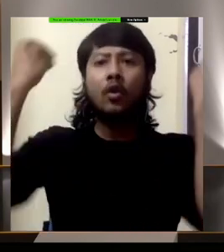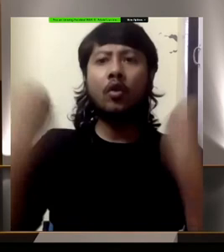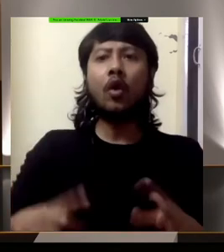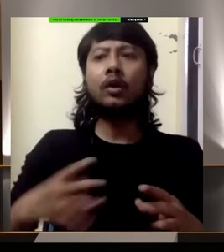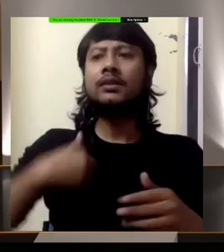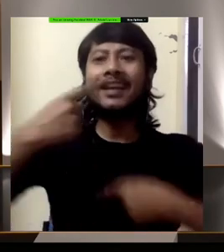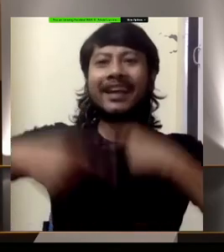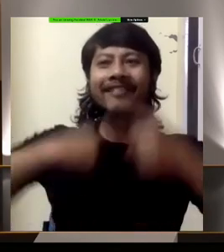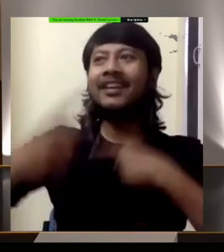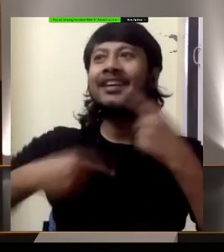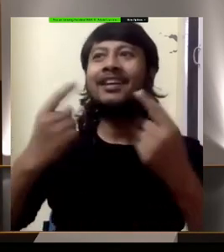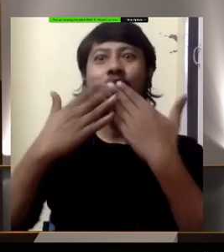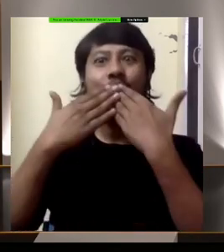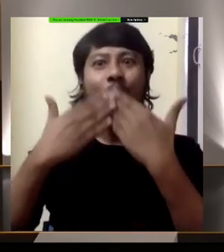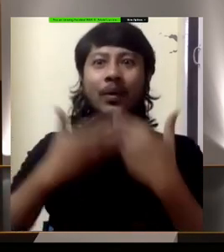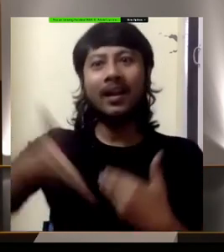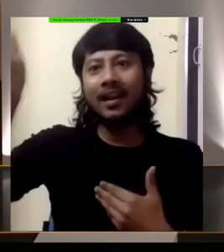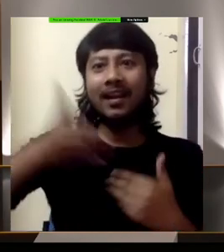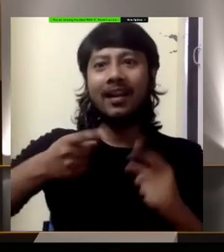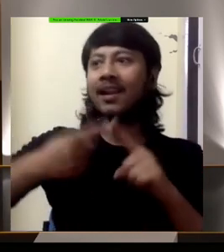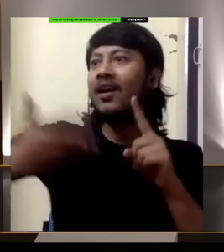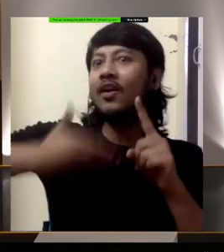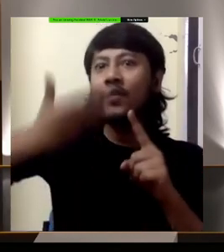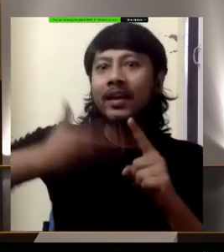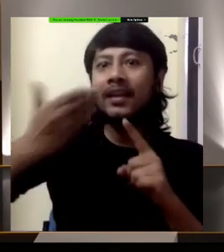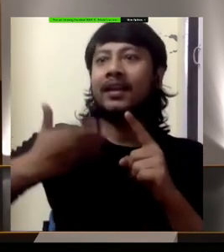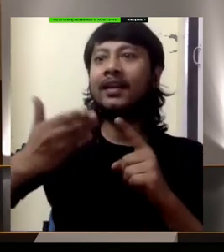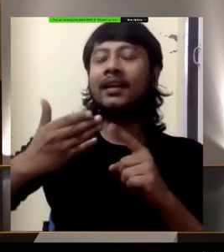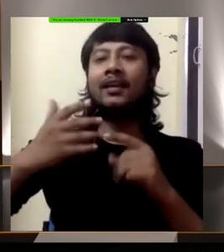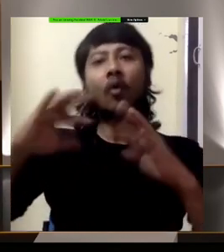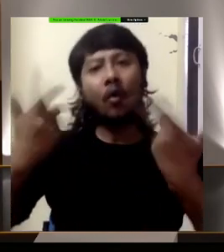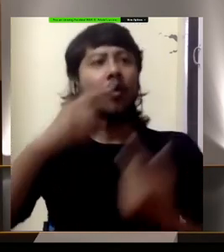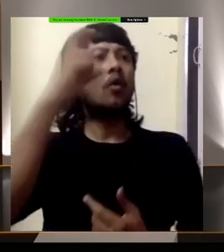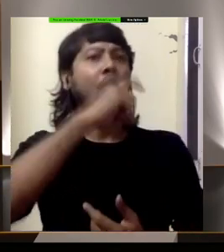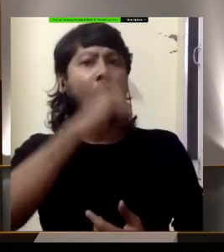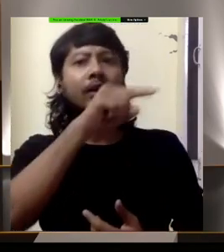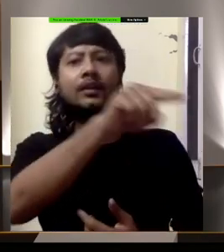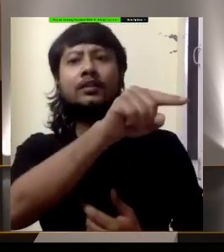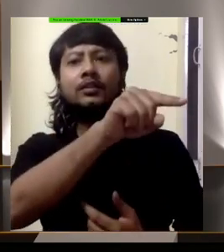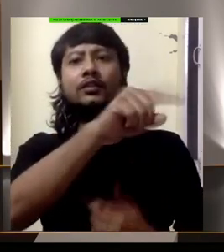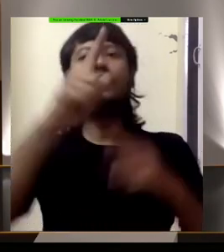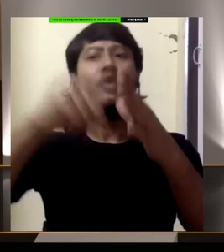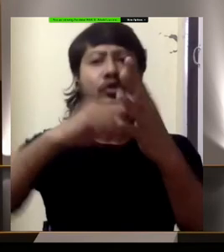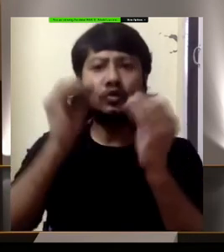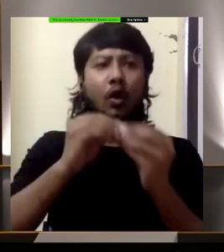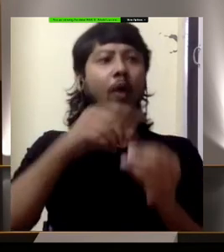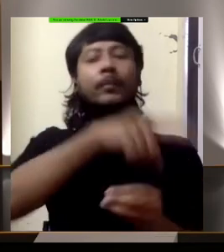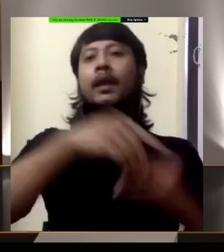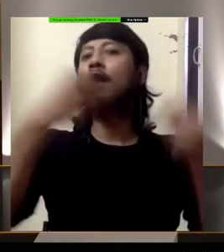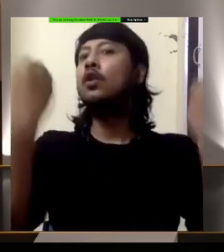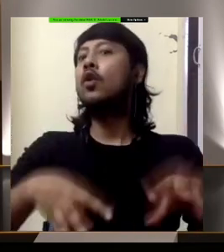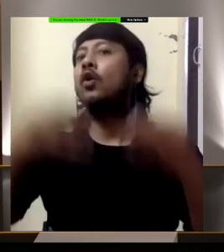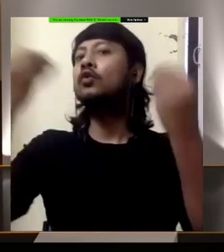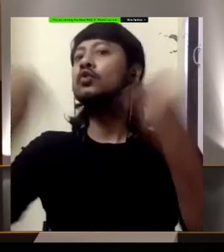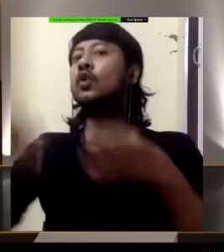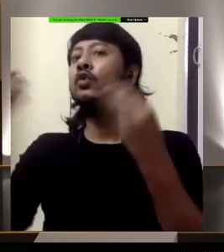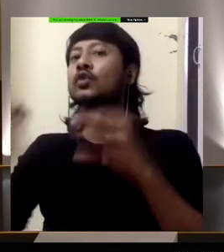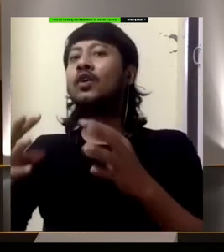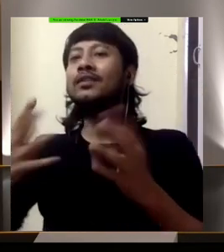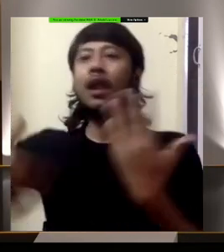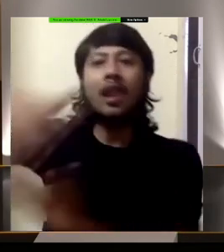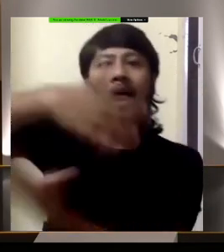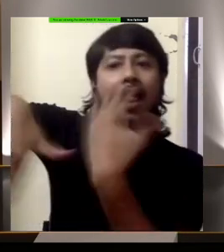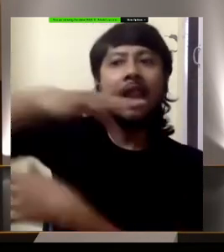predictability, loss of educational opportunities, loss of social spaces, loss of peer interaction,